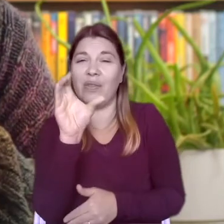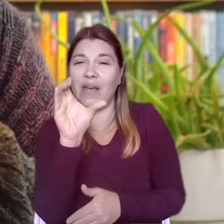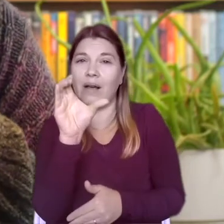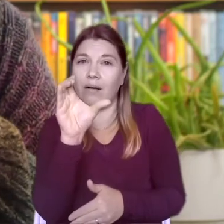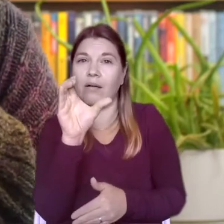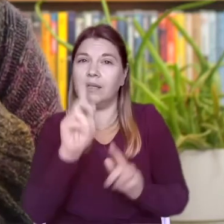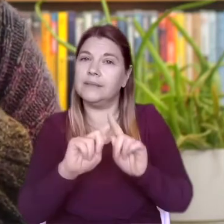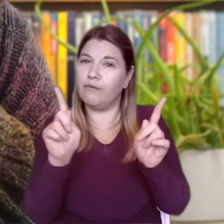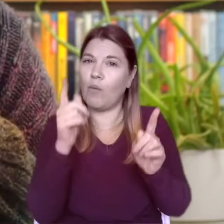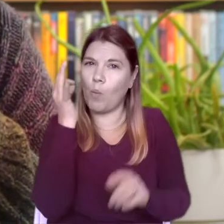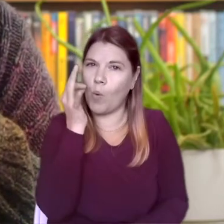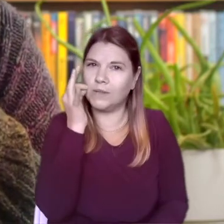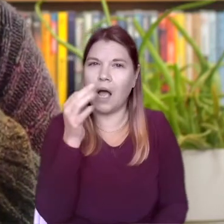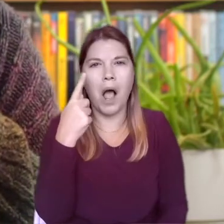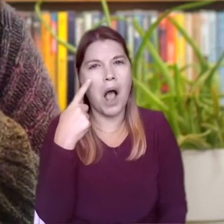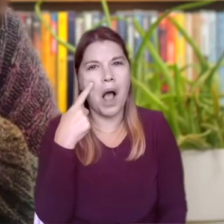let's have a listen